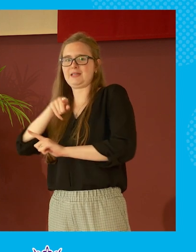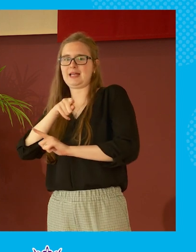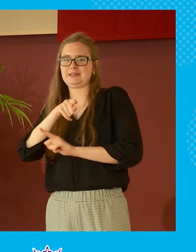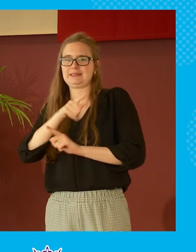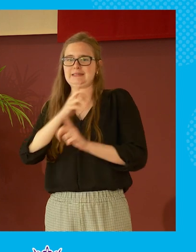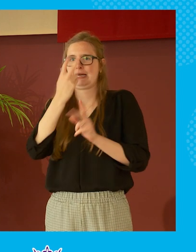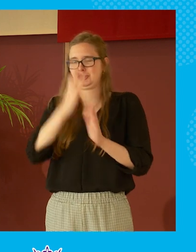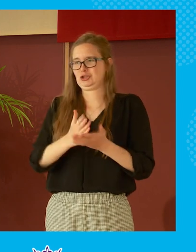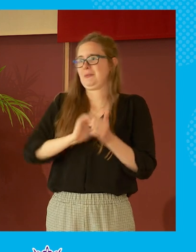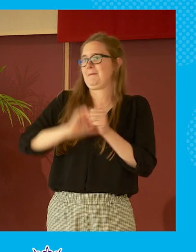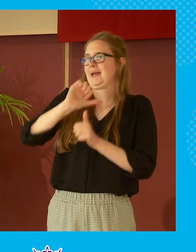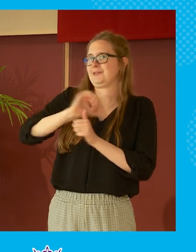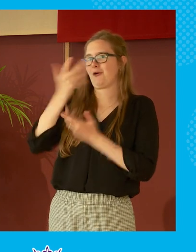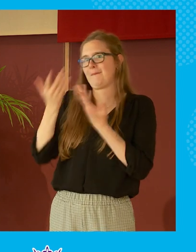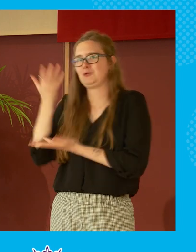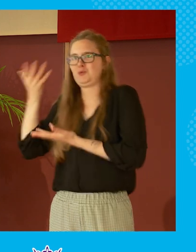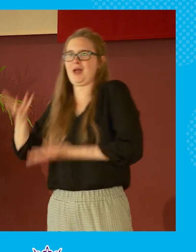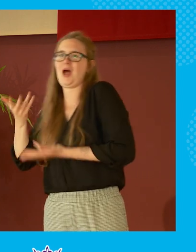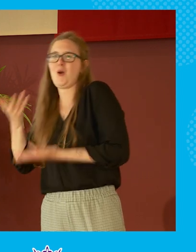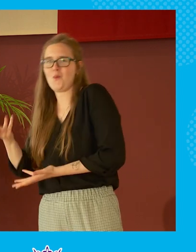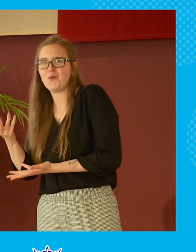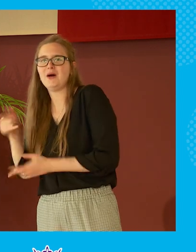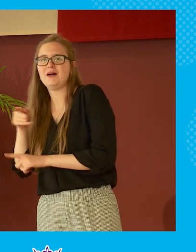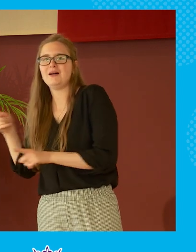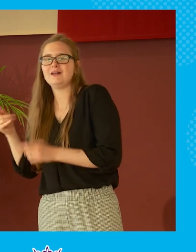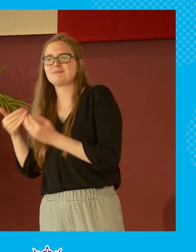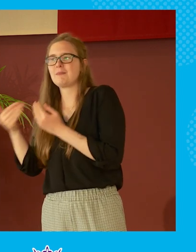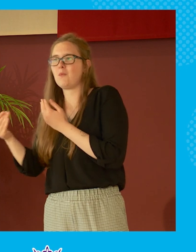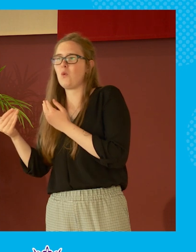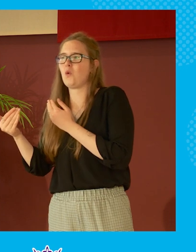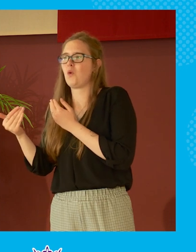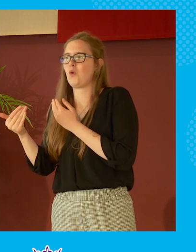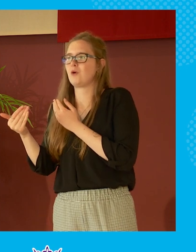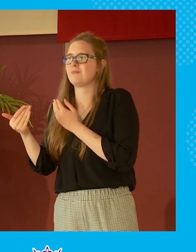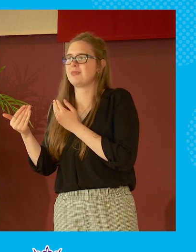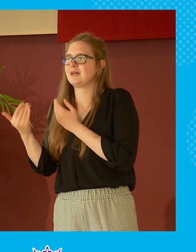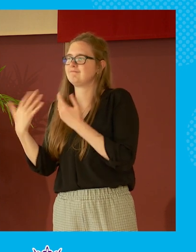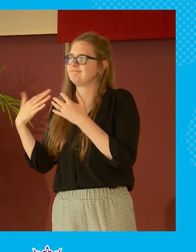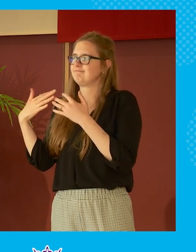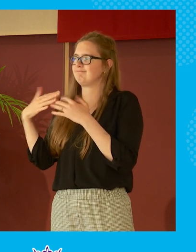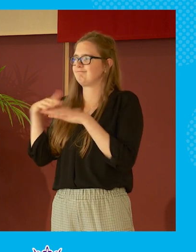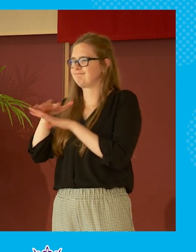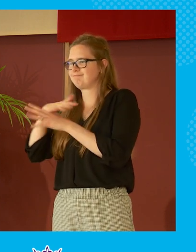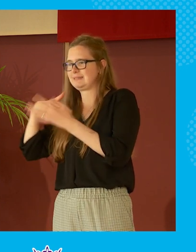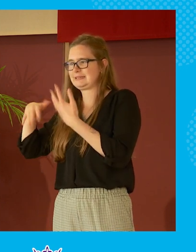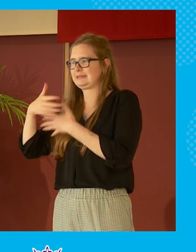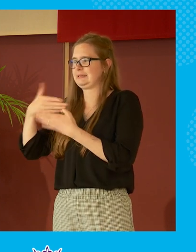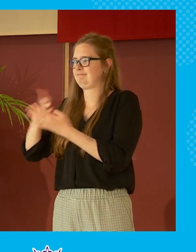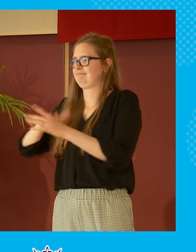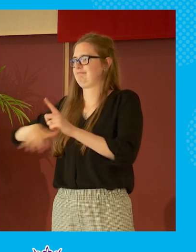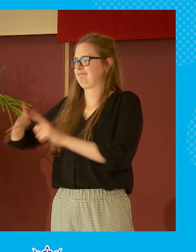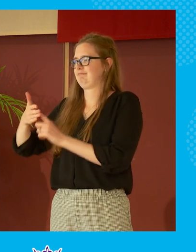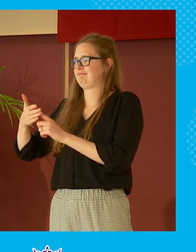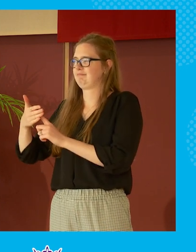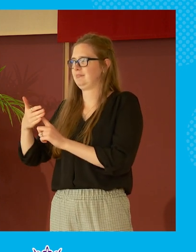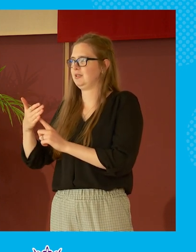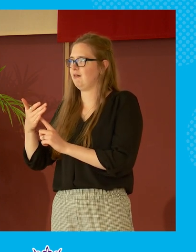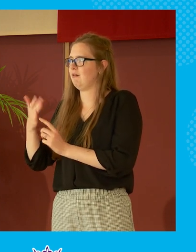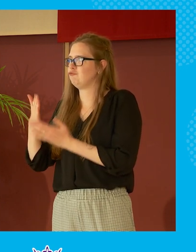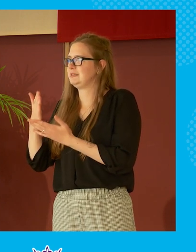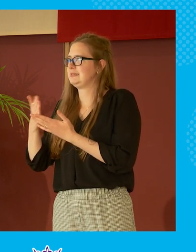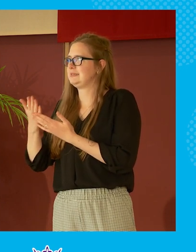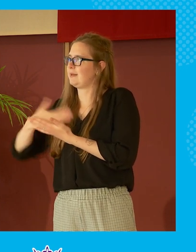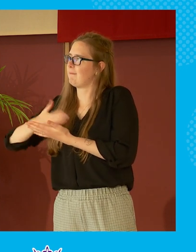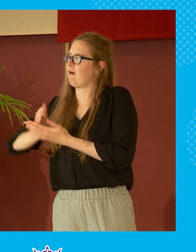age actually much more of that um hinterland is is laid bare is is is part of